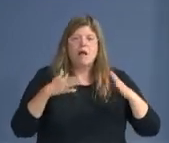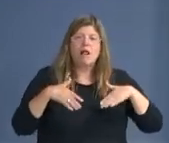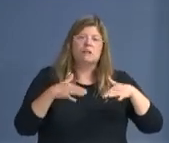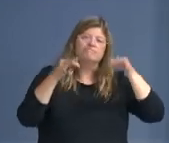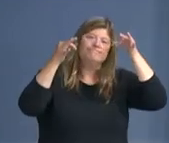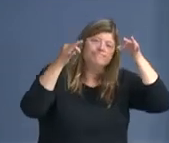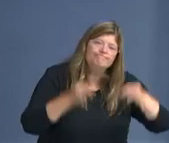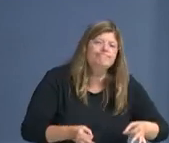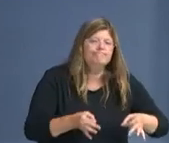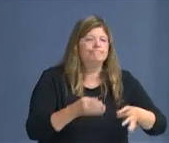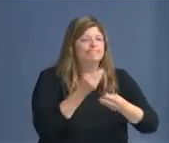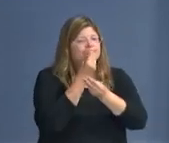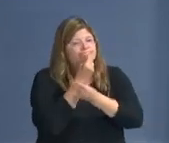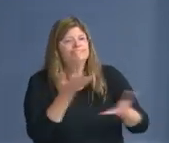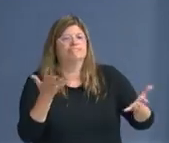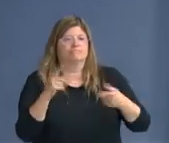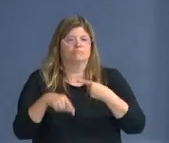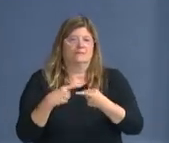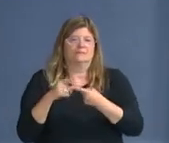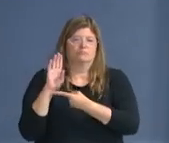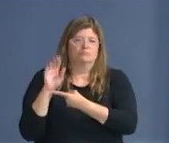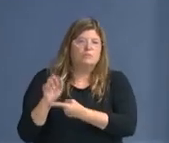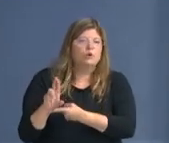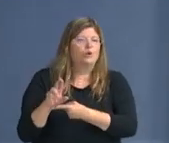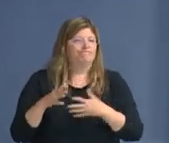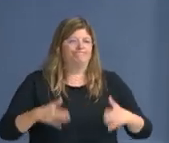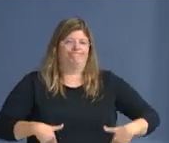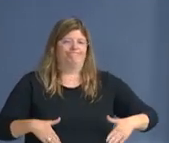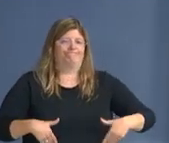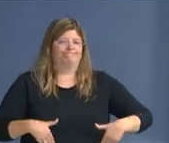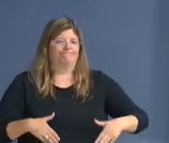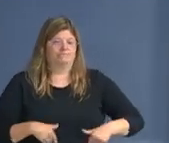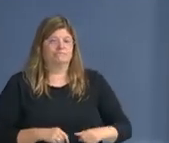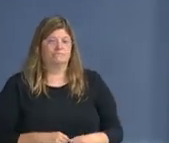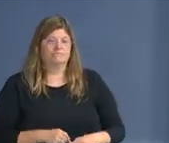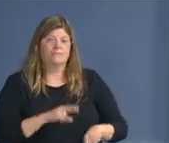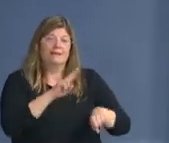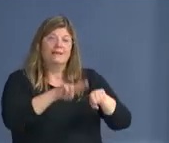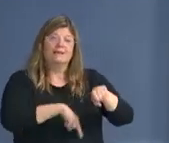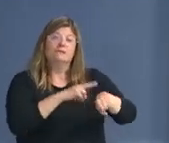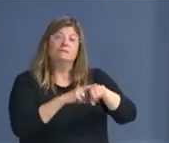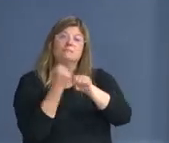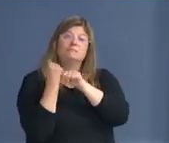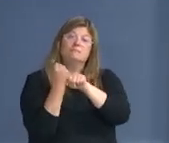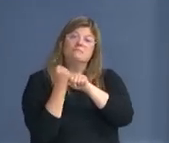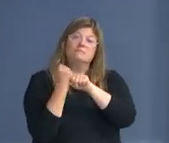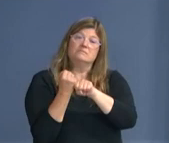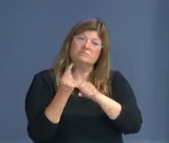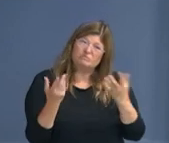Yes, ma'am. Um, I think that the nationals want to start creating again and possibly tomorrow.